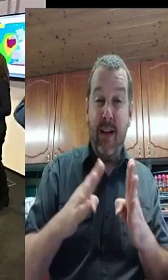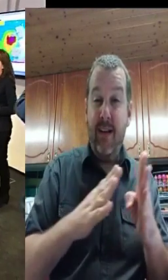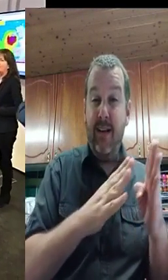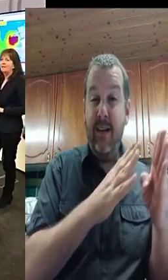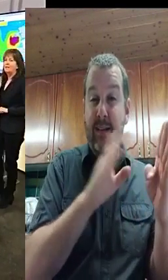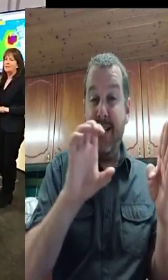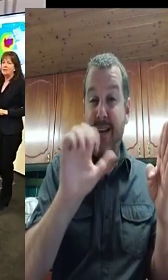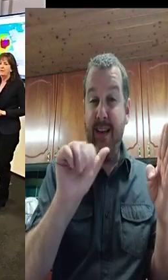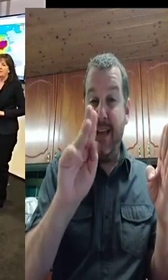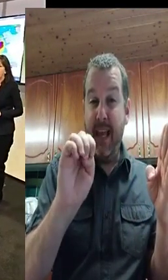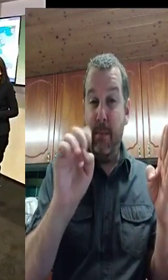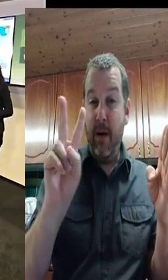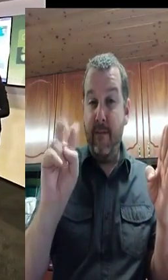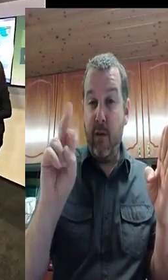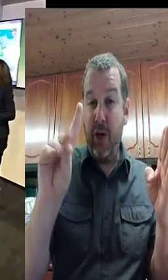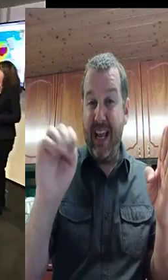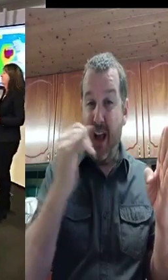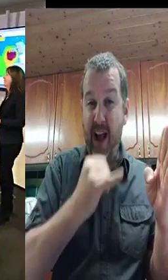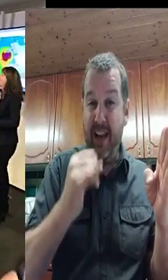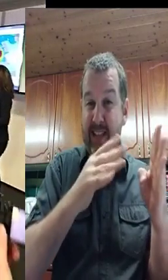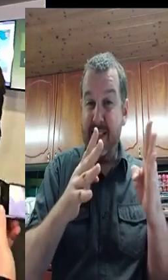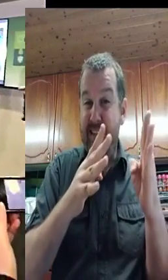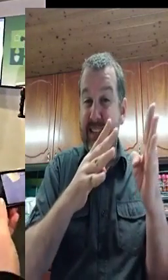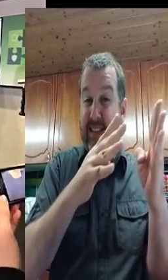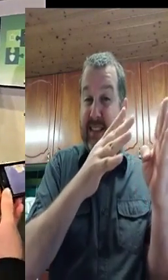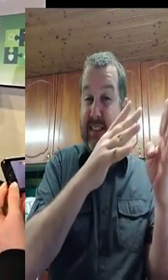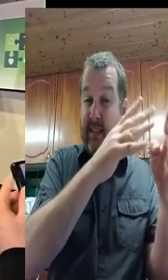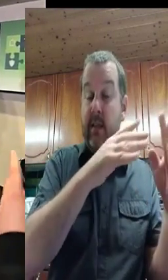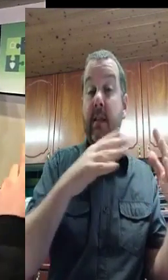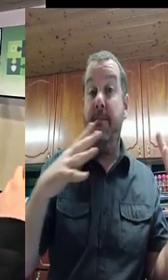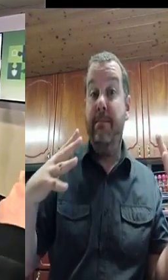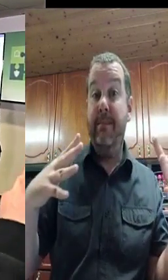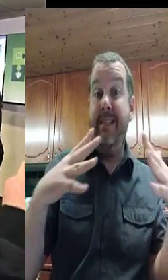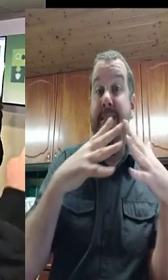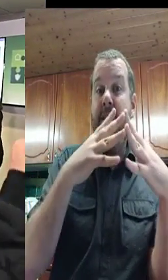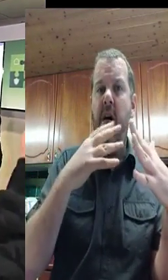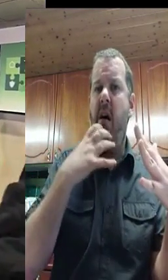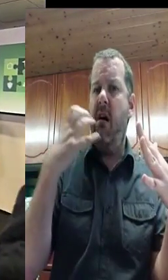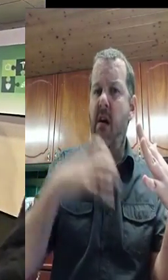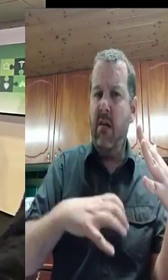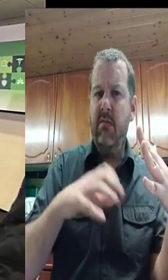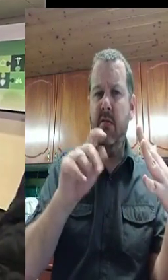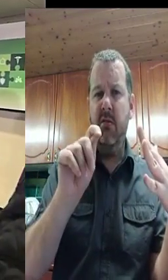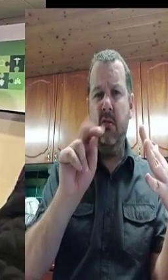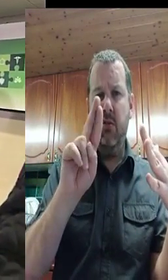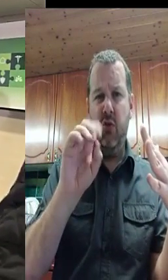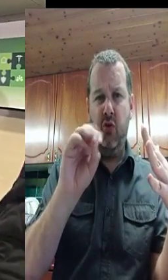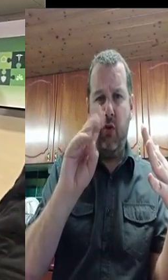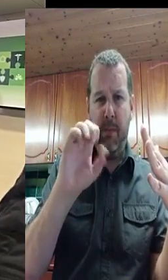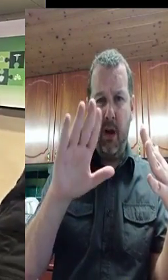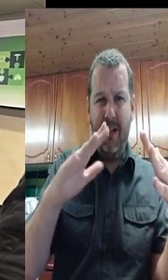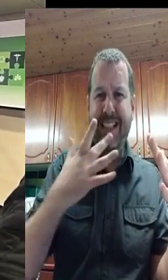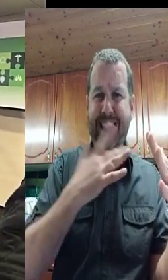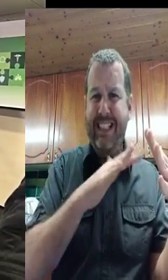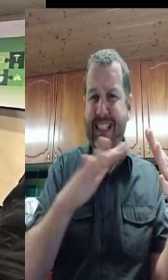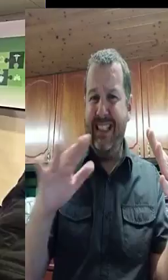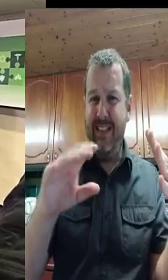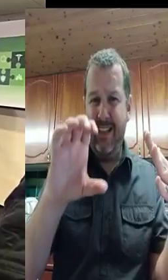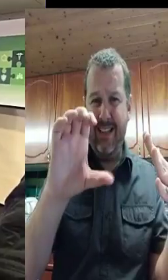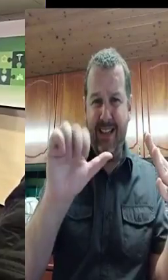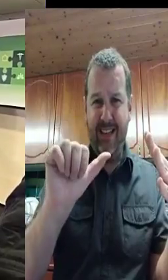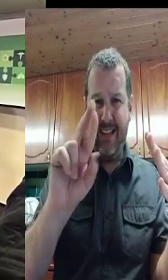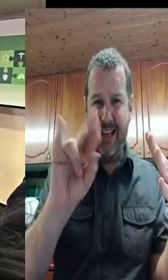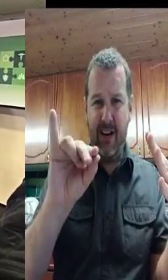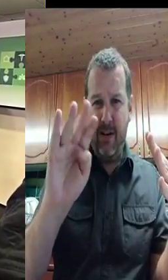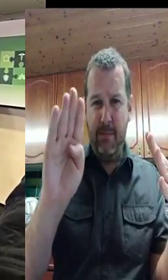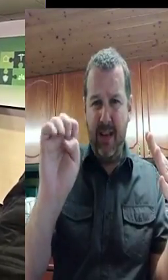which look a little alarming, and that's because it is an unprecedented weather situation. So, the one here is the